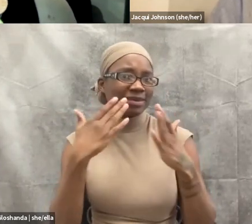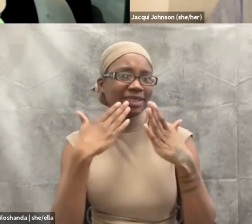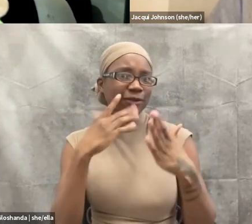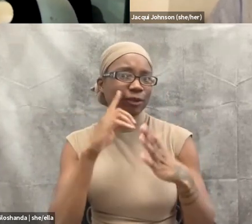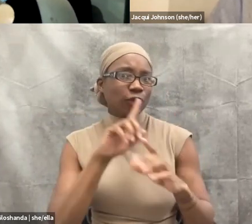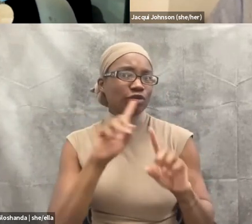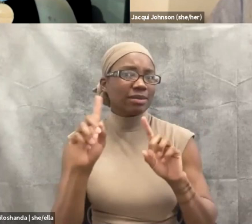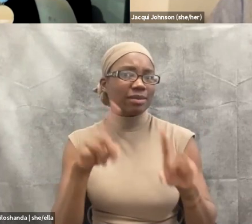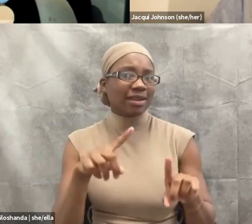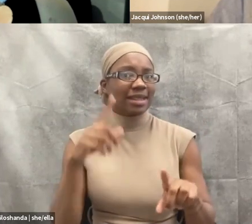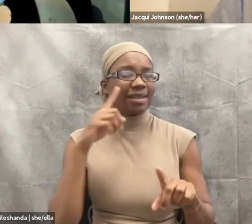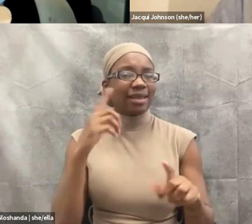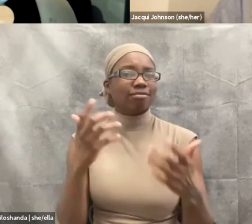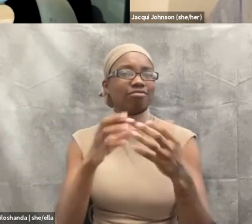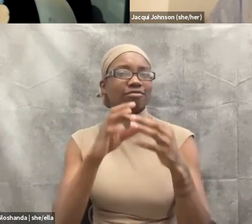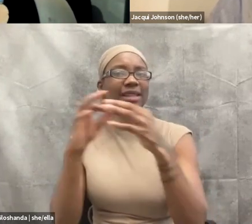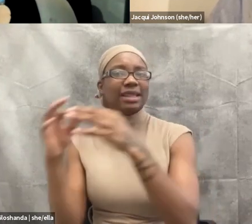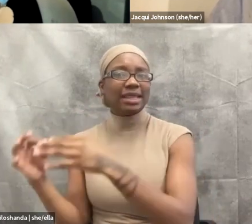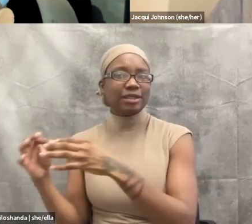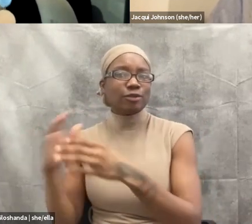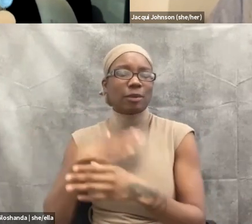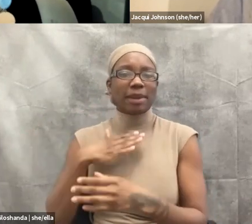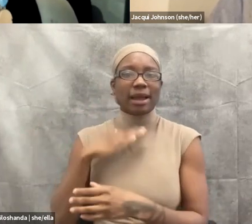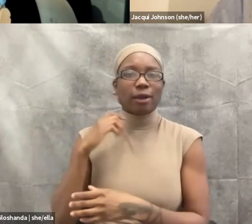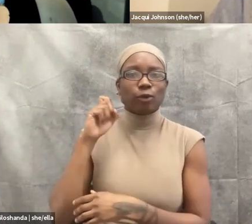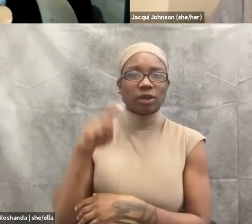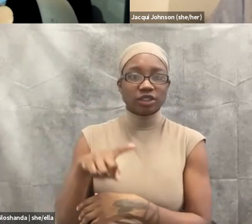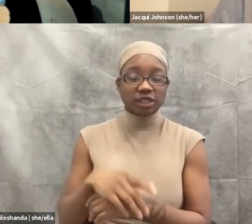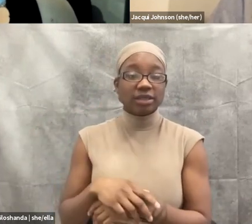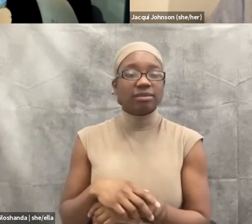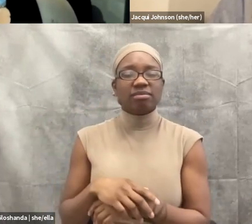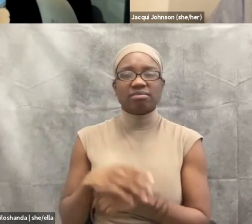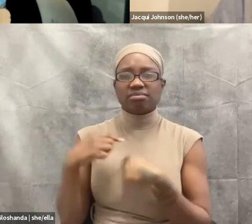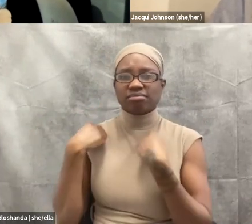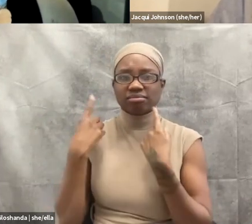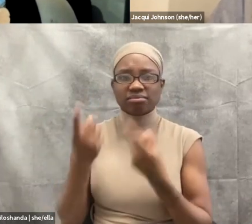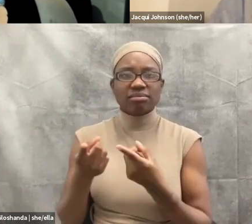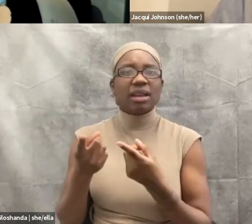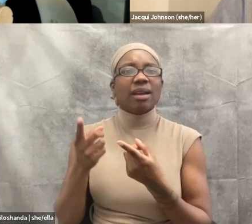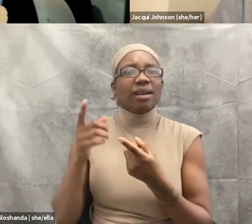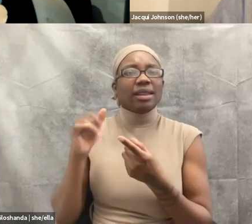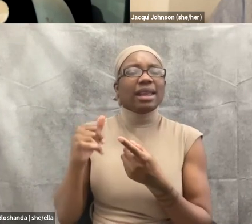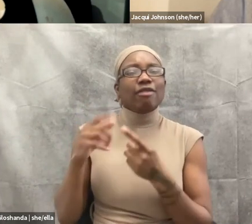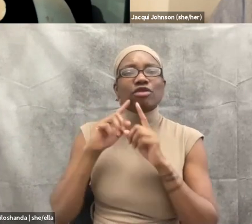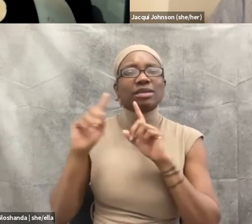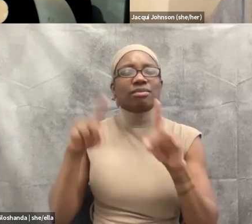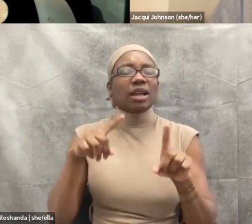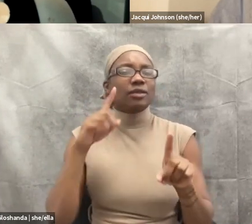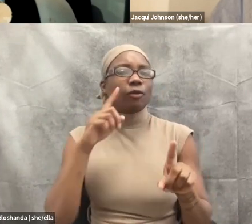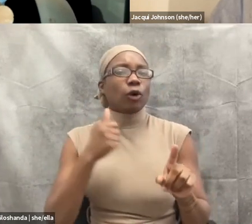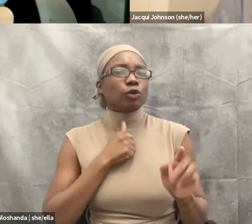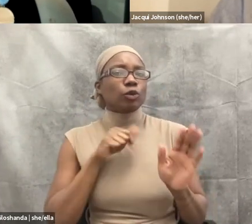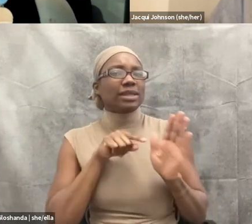prevailing responses to suicide and crisis within the mental health and crisis industry are driven by fear